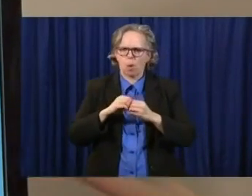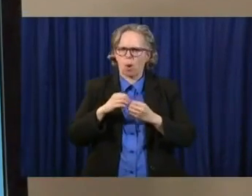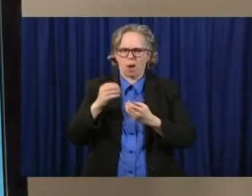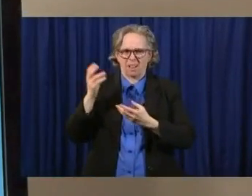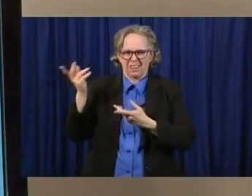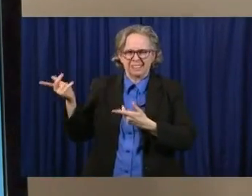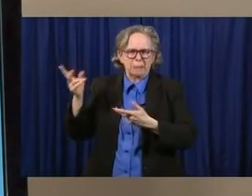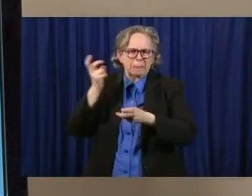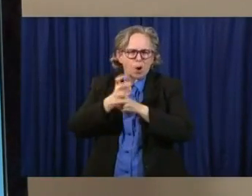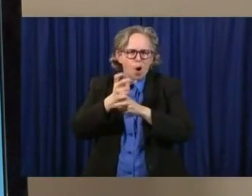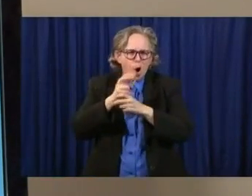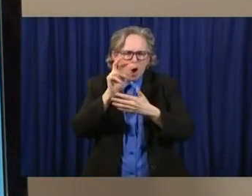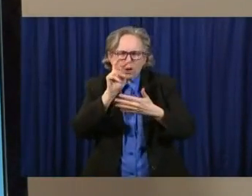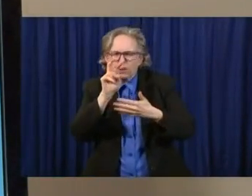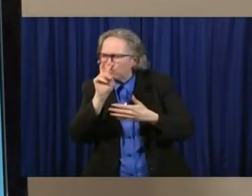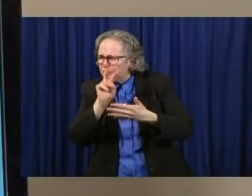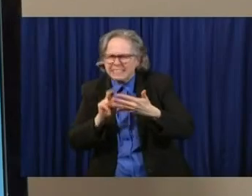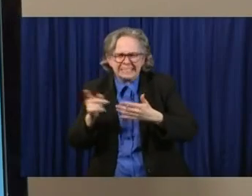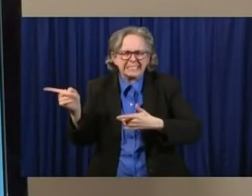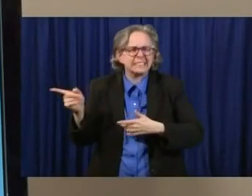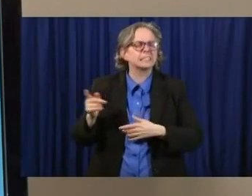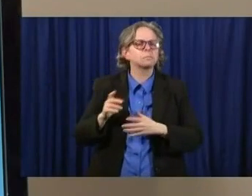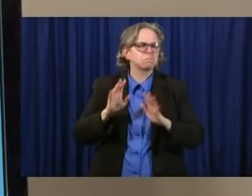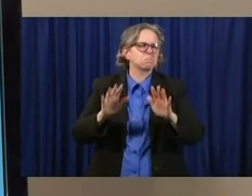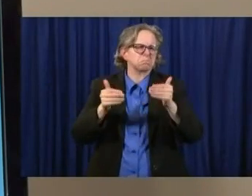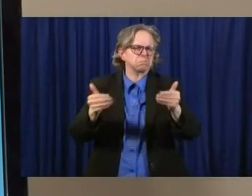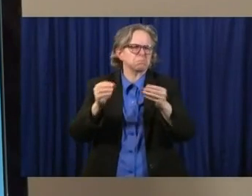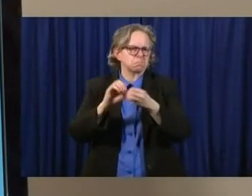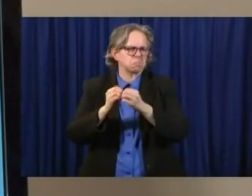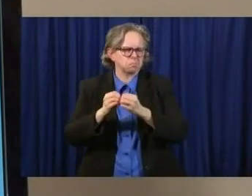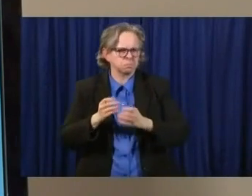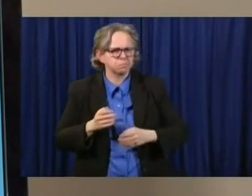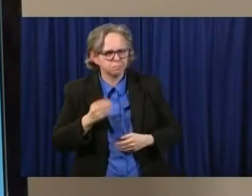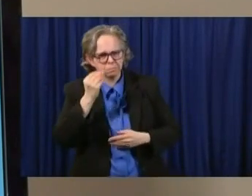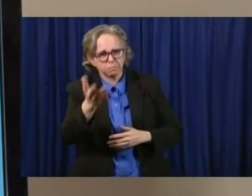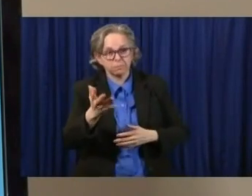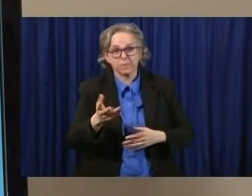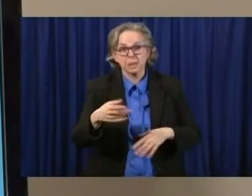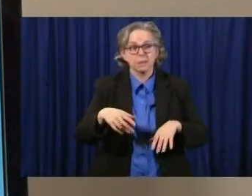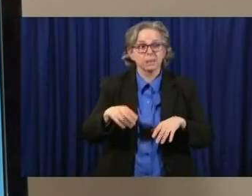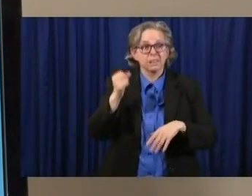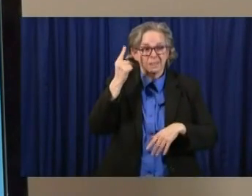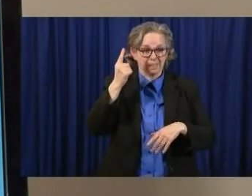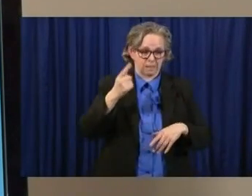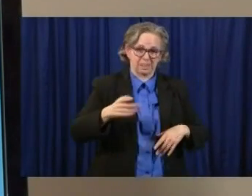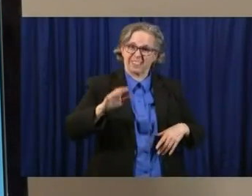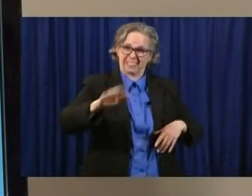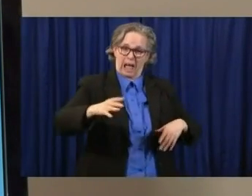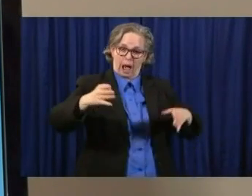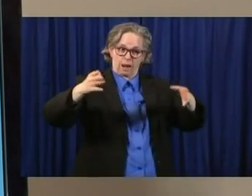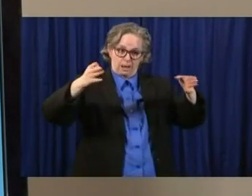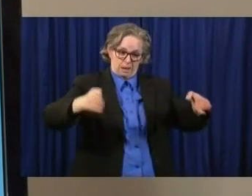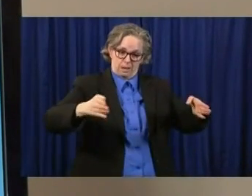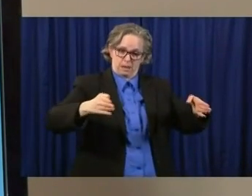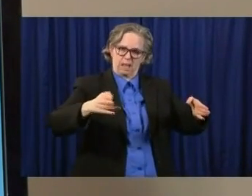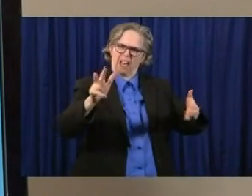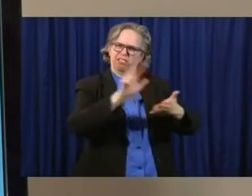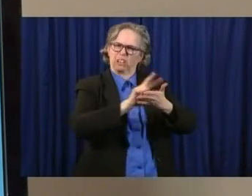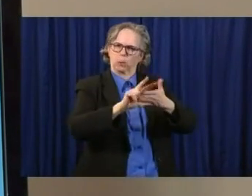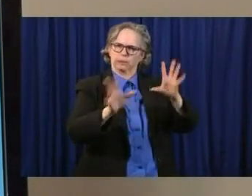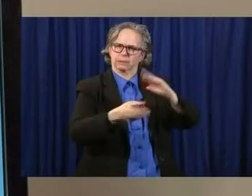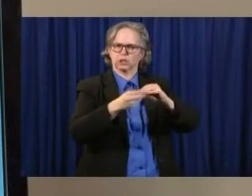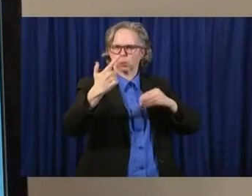But it's really important, with the data, to look over about a three-week period. First of all, it takes about two